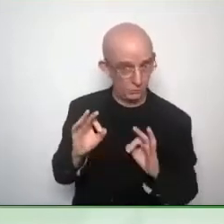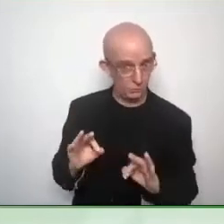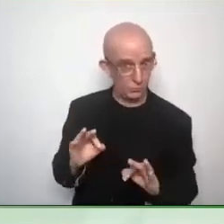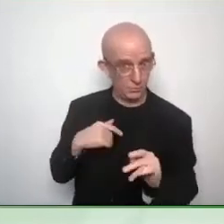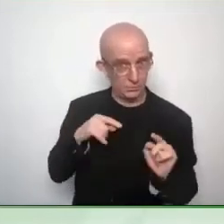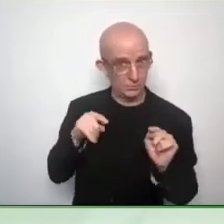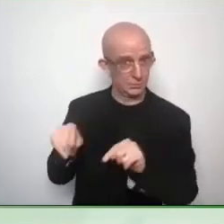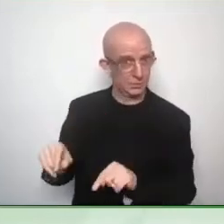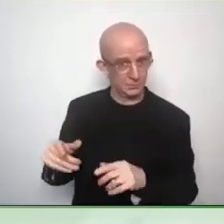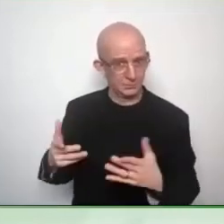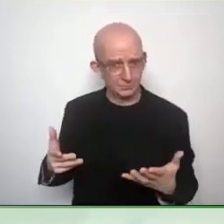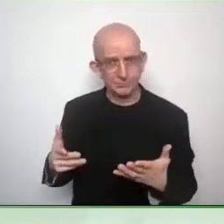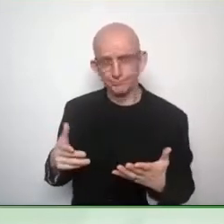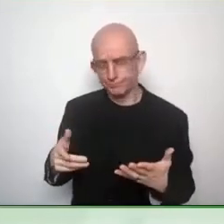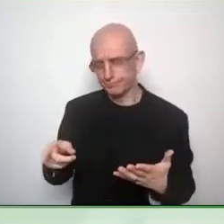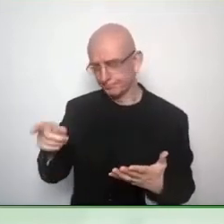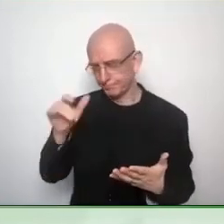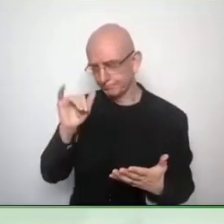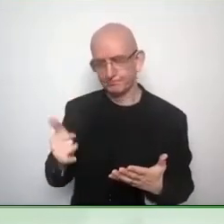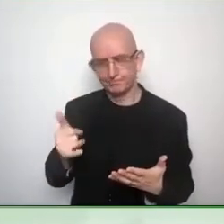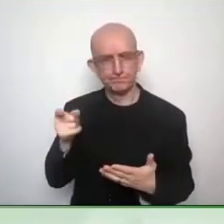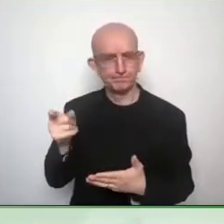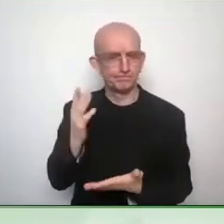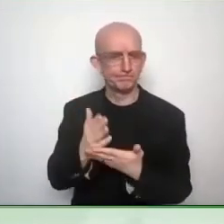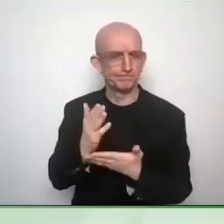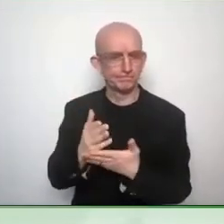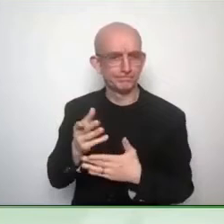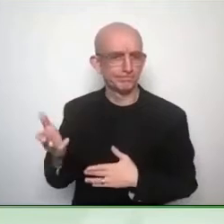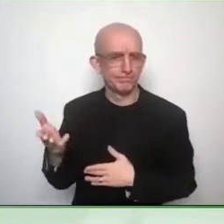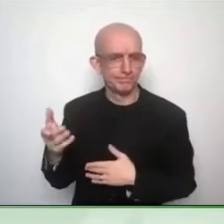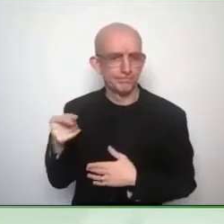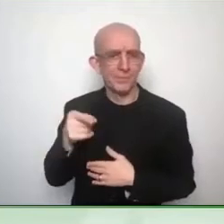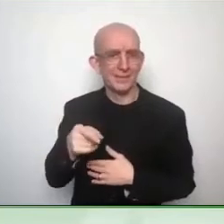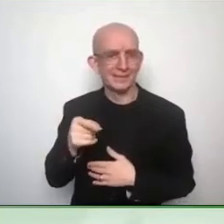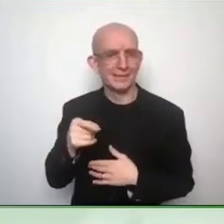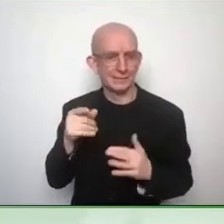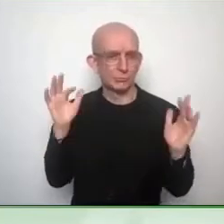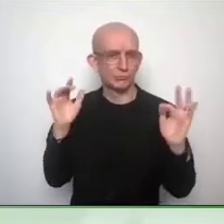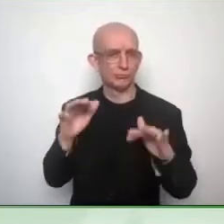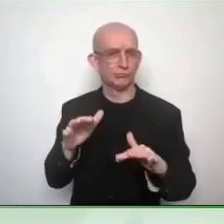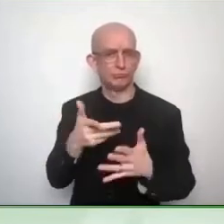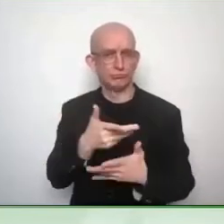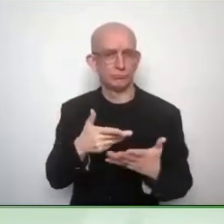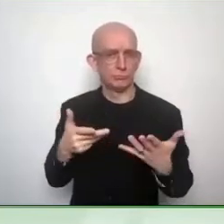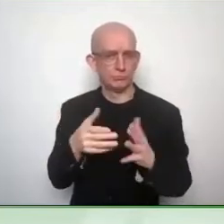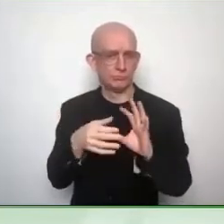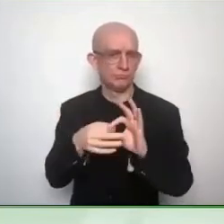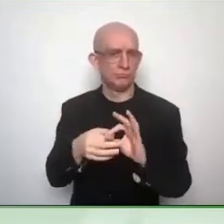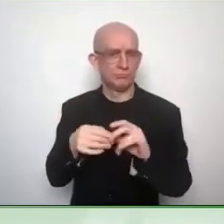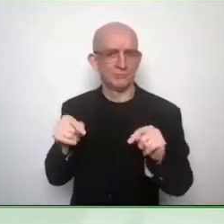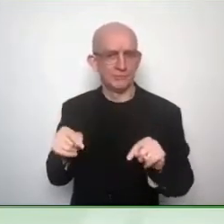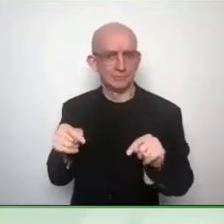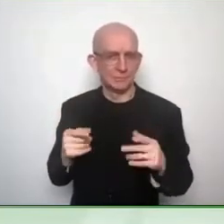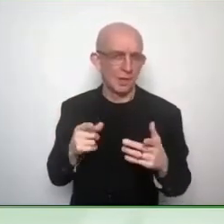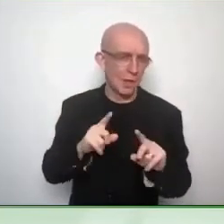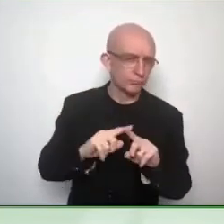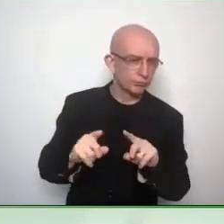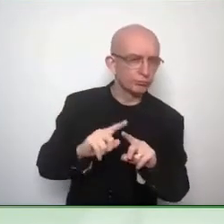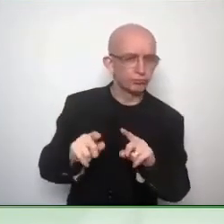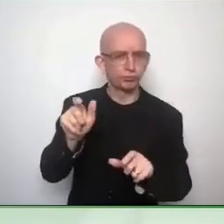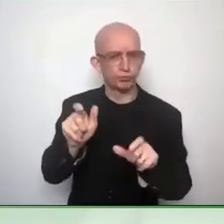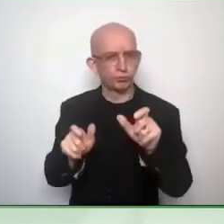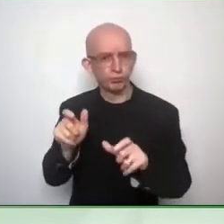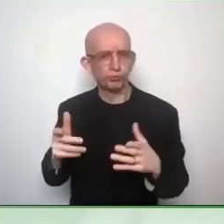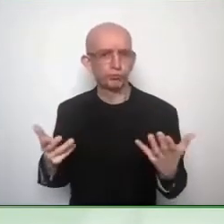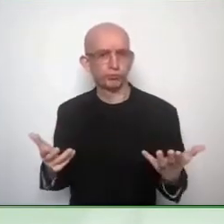are experimenting different formats as well, like, for example, educational sessions that are more focusing on